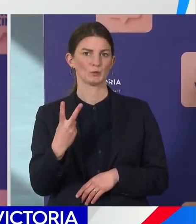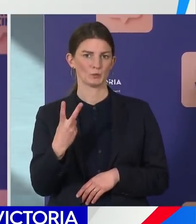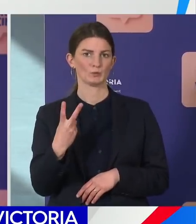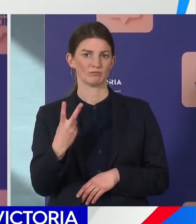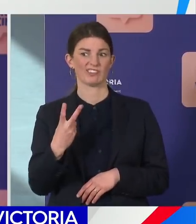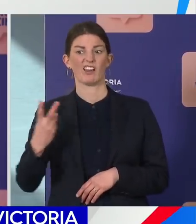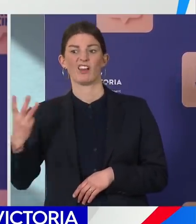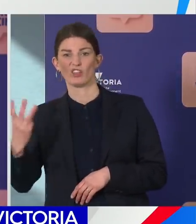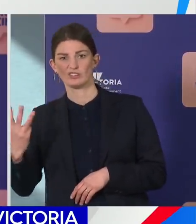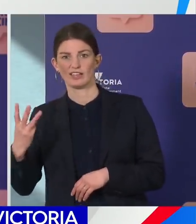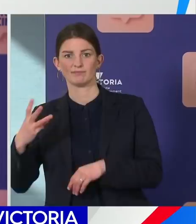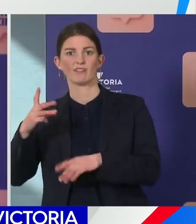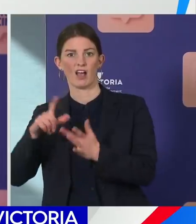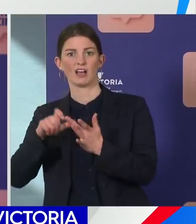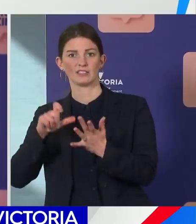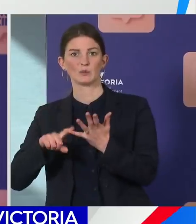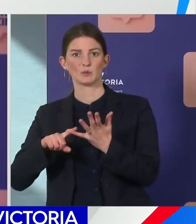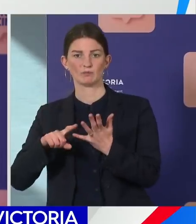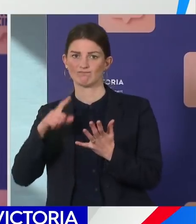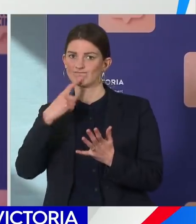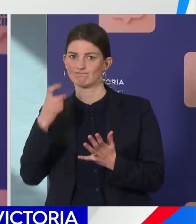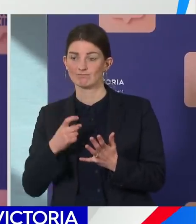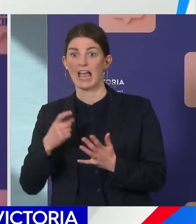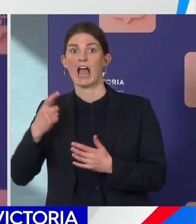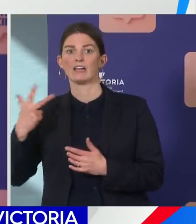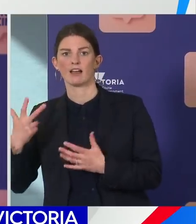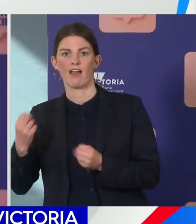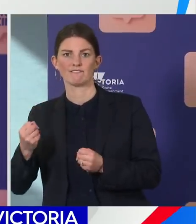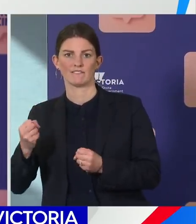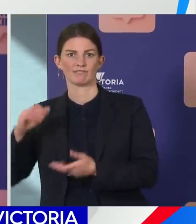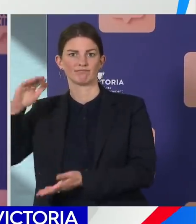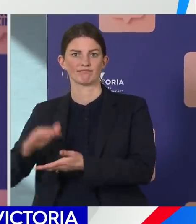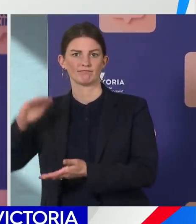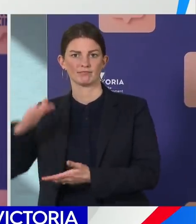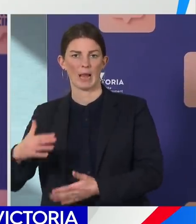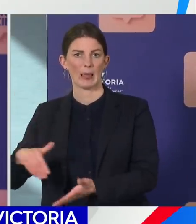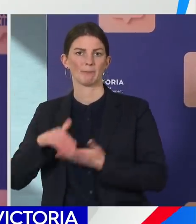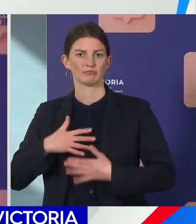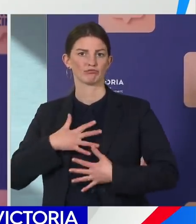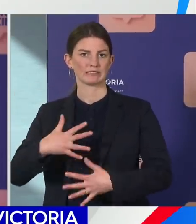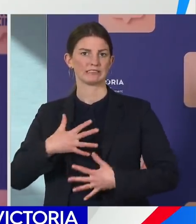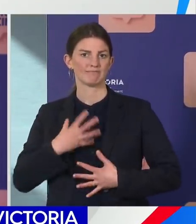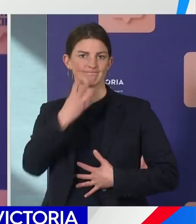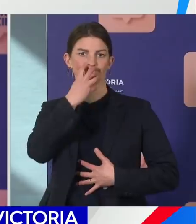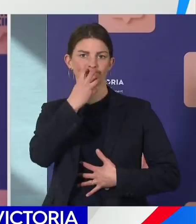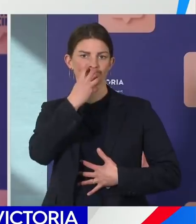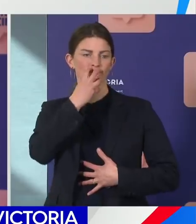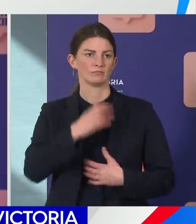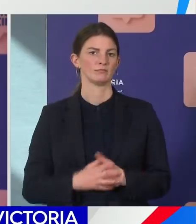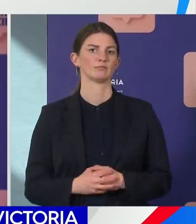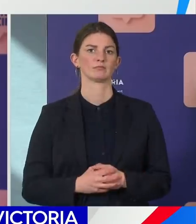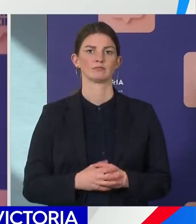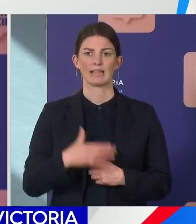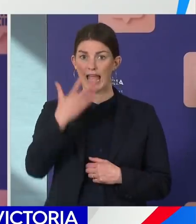ICU, 8 on ventilators. In terms of the age profile, we have 60% of those in